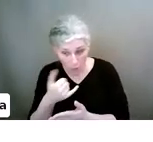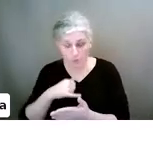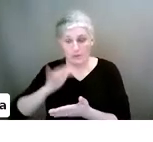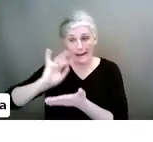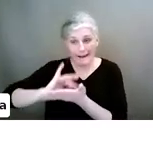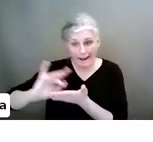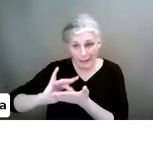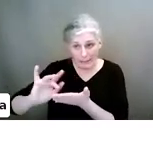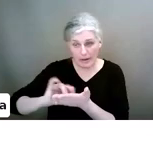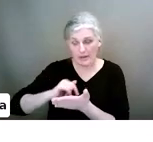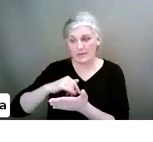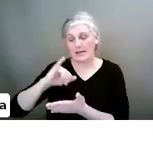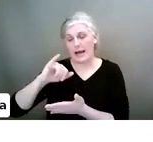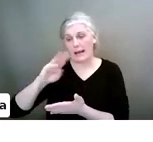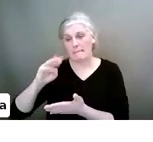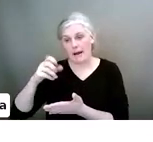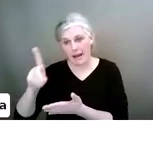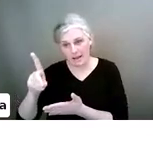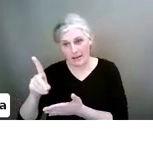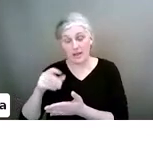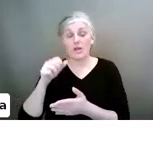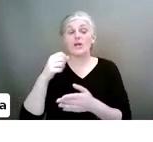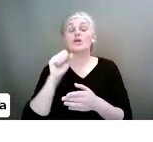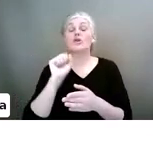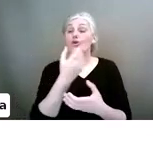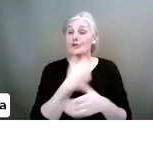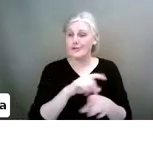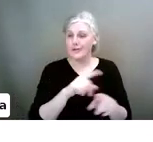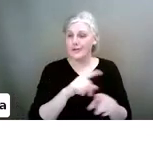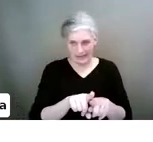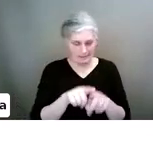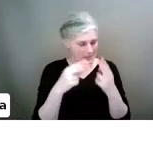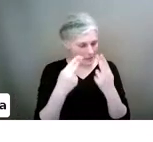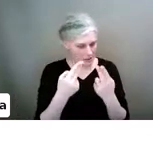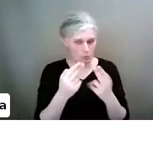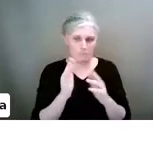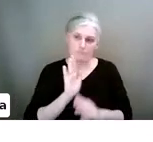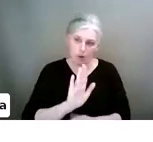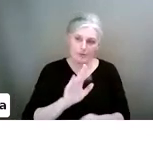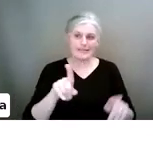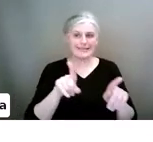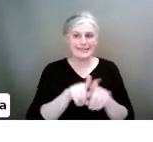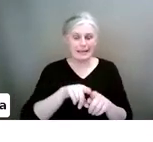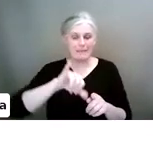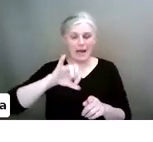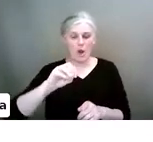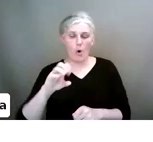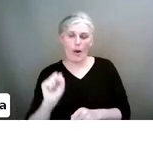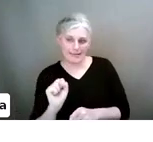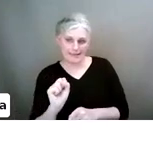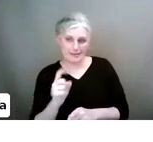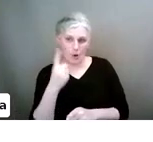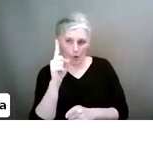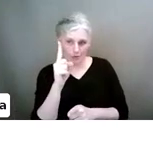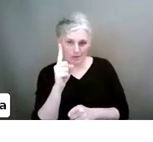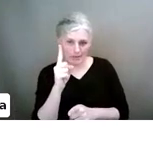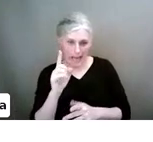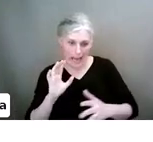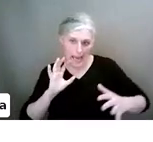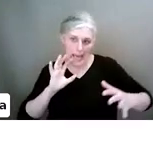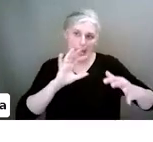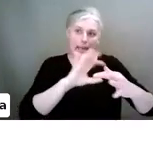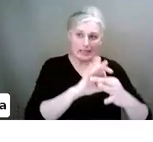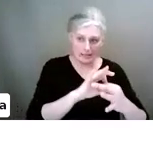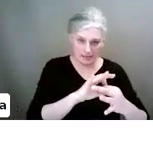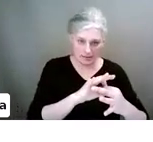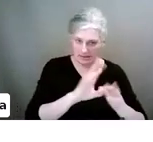Your child has to have an iPhone, an iPad, an iOS device. So it's only iOS to iOS. You